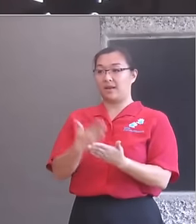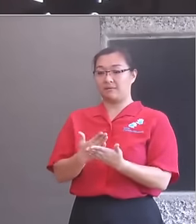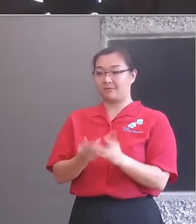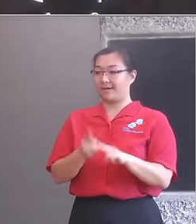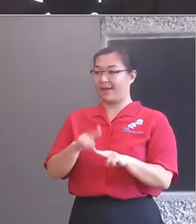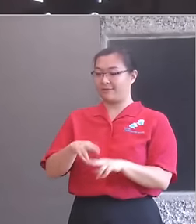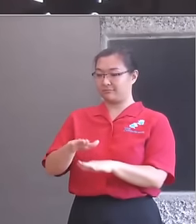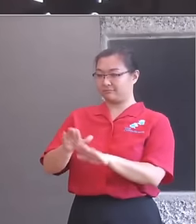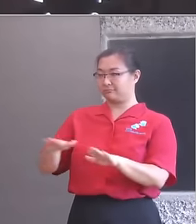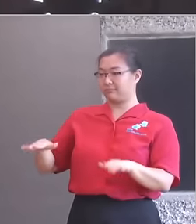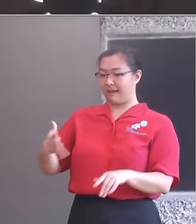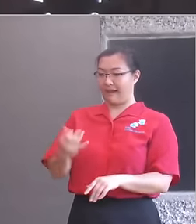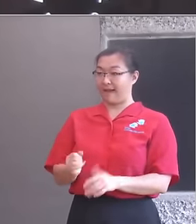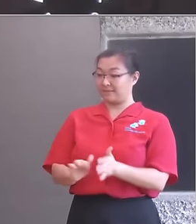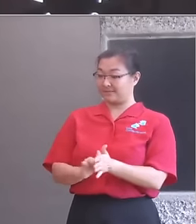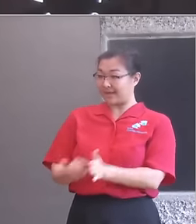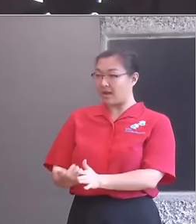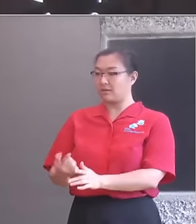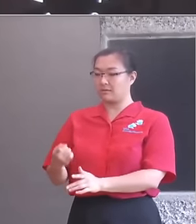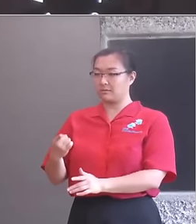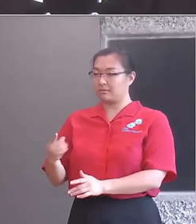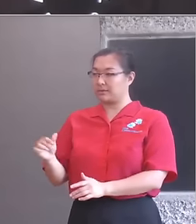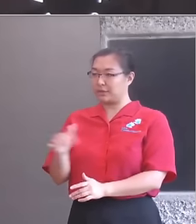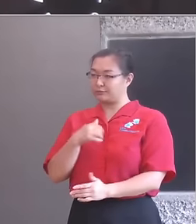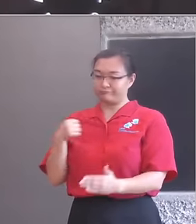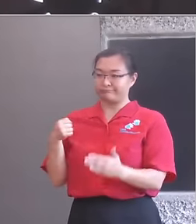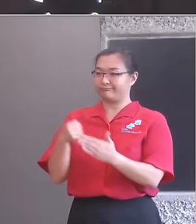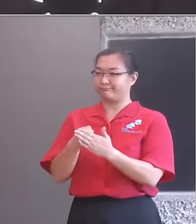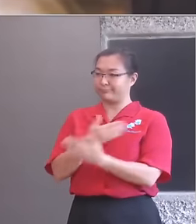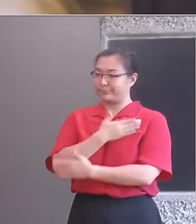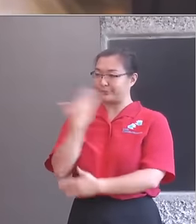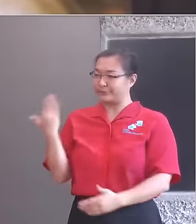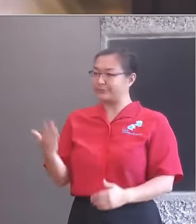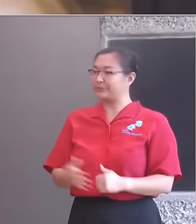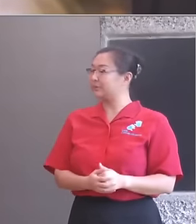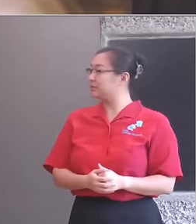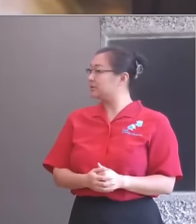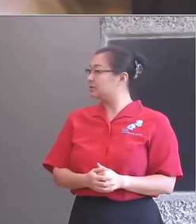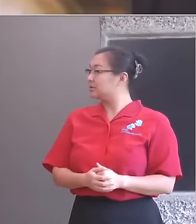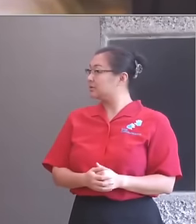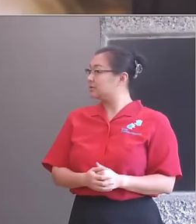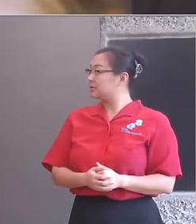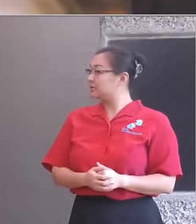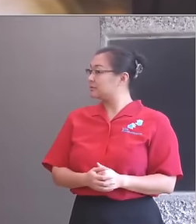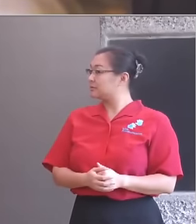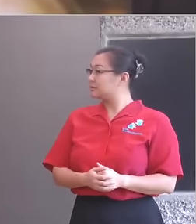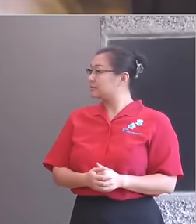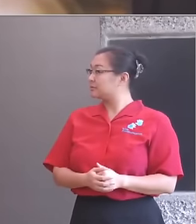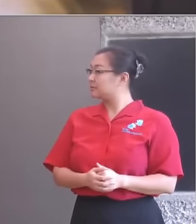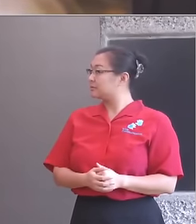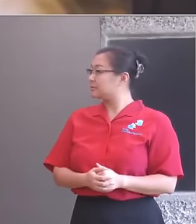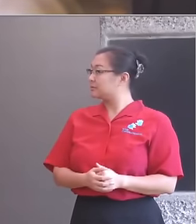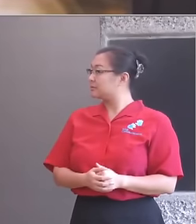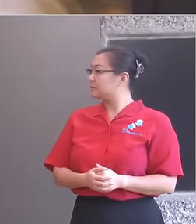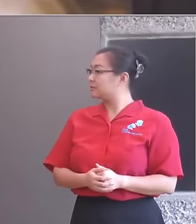It's our job to ensure that children and young people should not be excluded from the advantages of a quality cultural education through